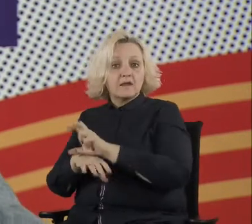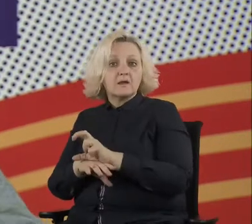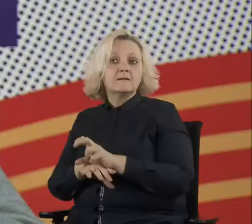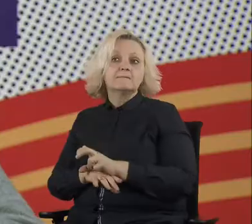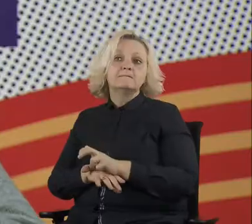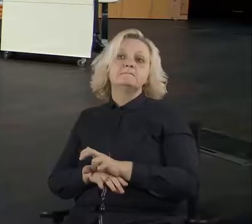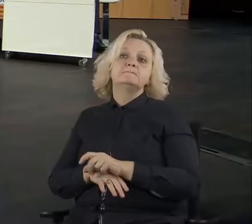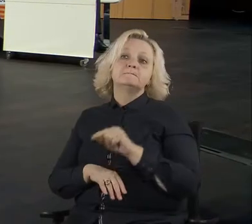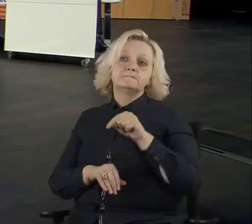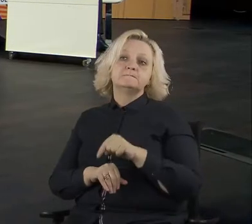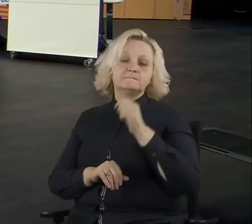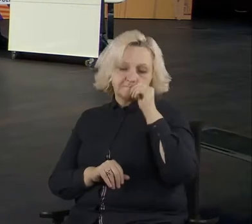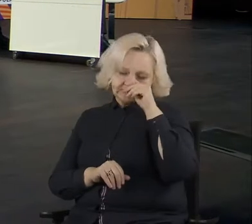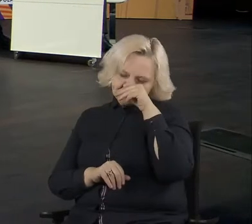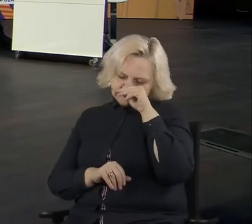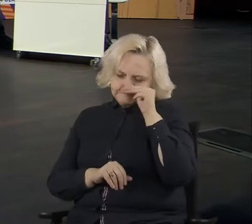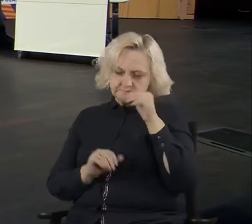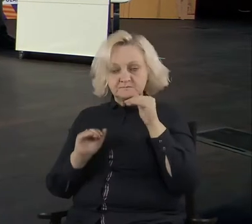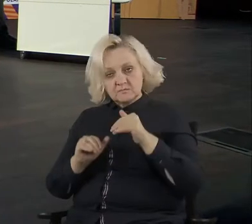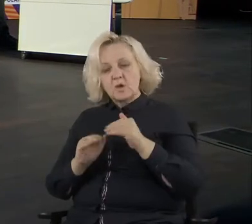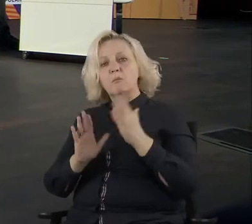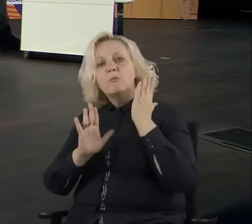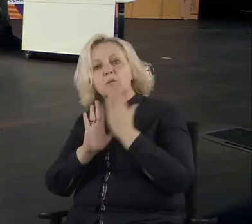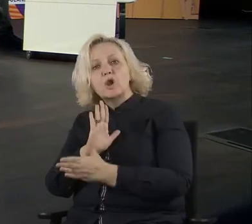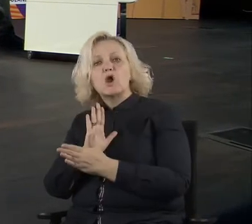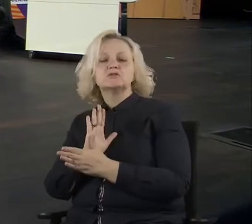very basic levels like transparency, um,